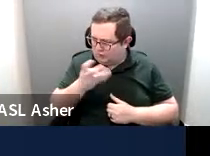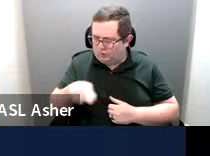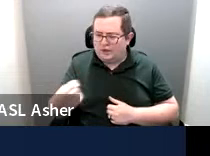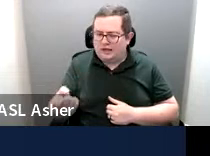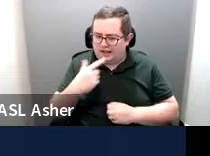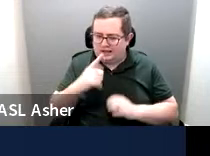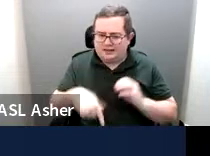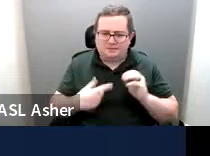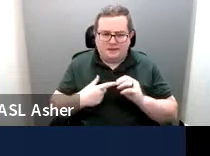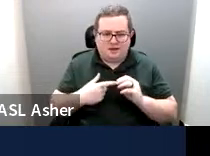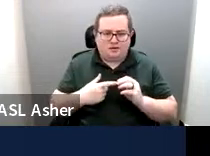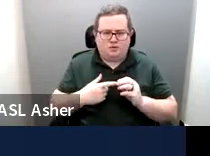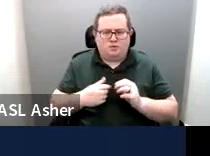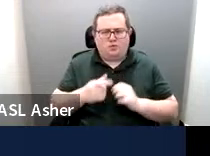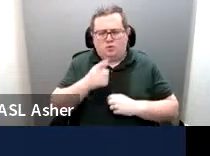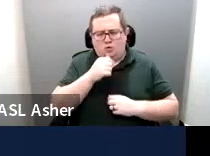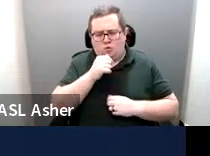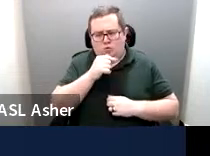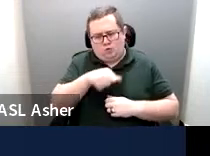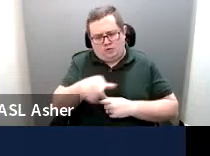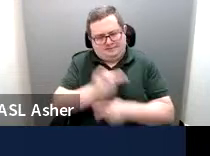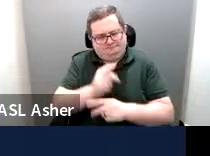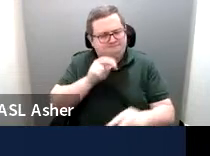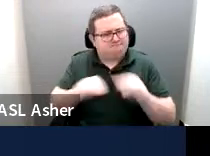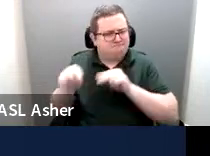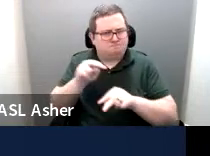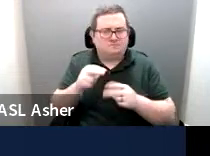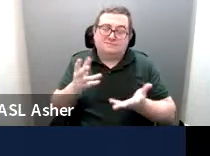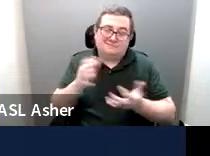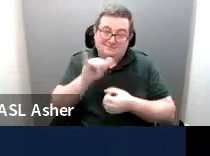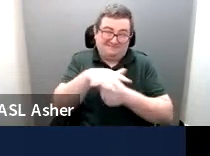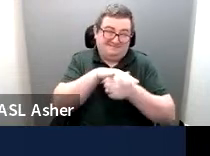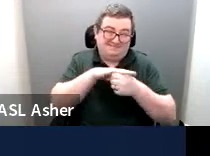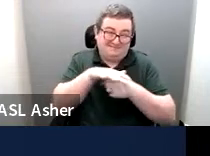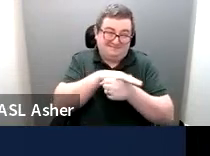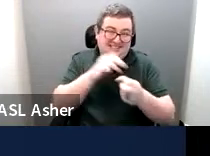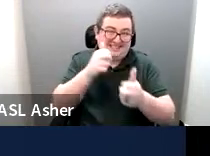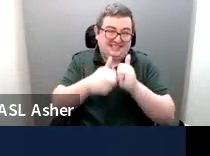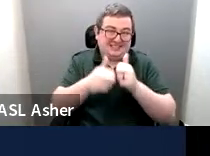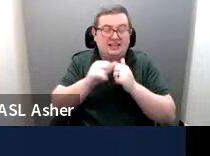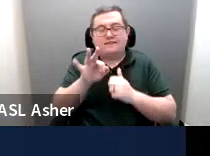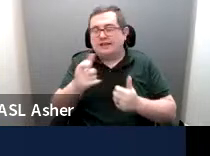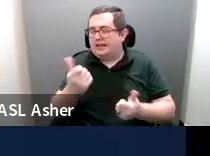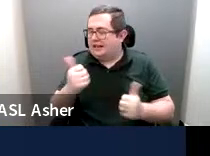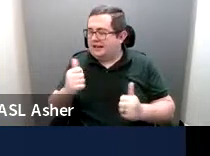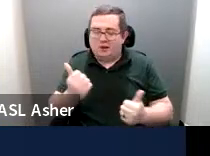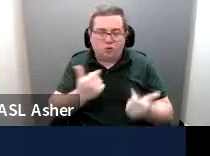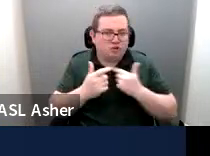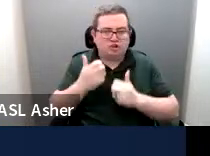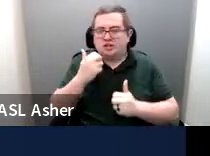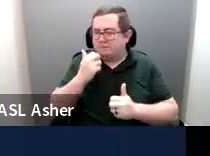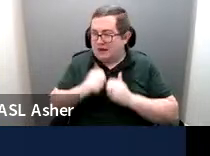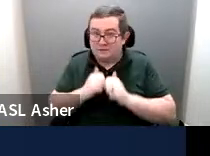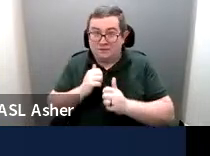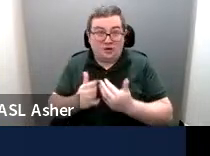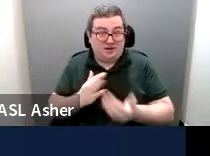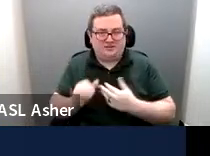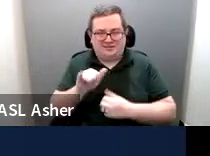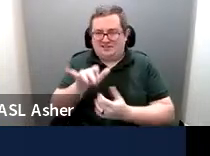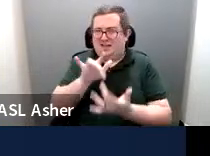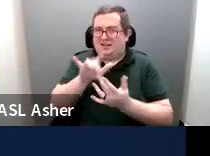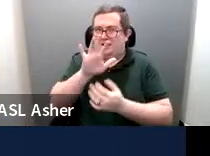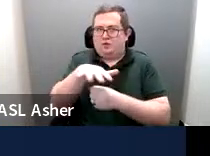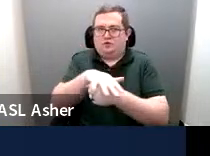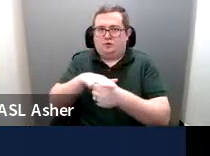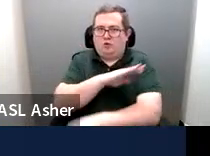um, enforcement issues, that's really a jurisdictional issue. So if you have an enforcement problem, you need, you need to contact